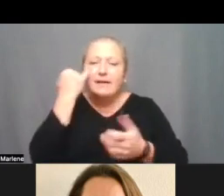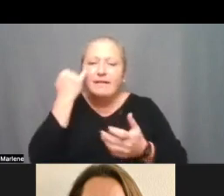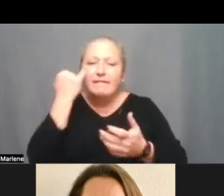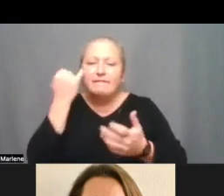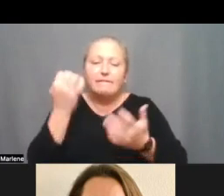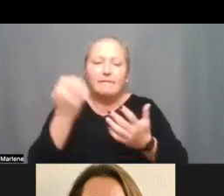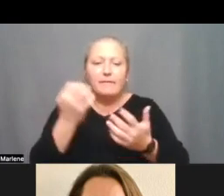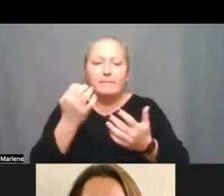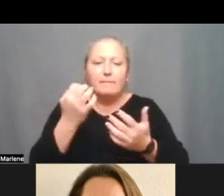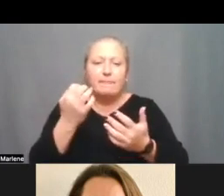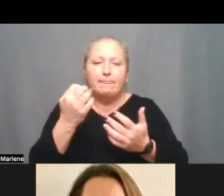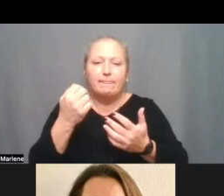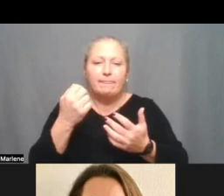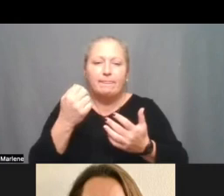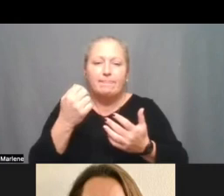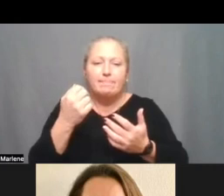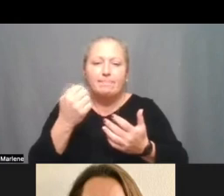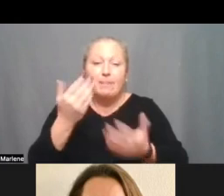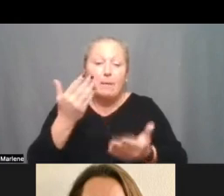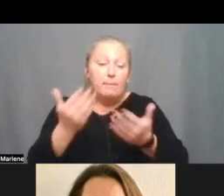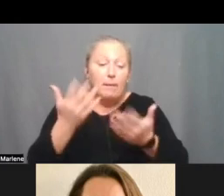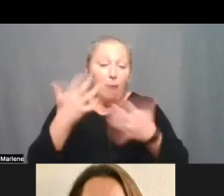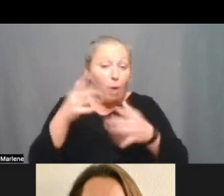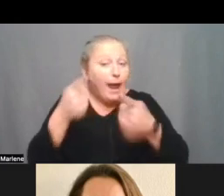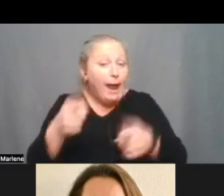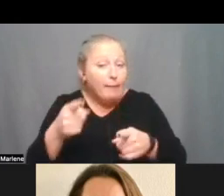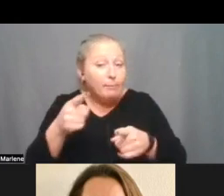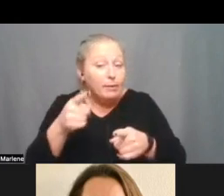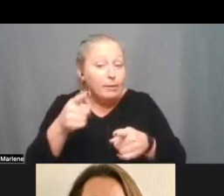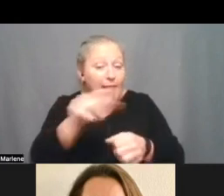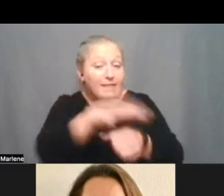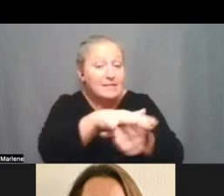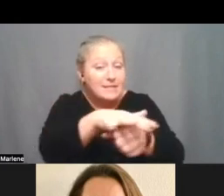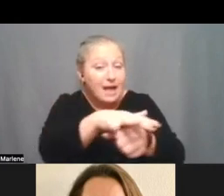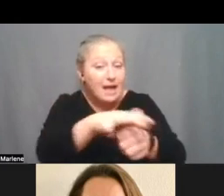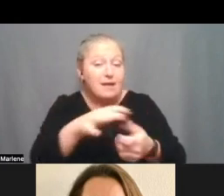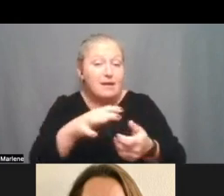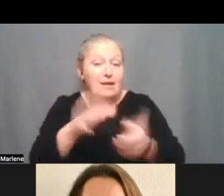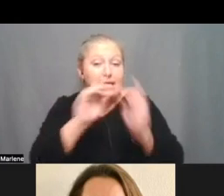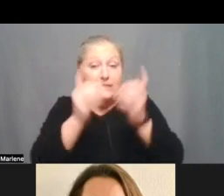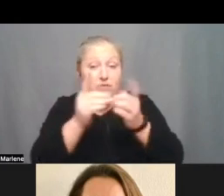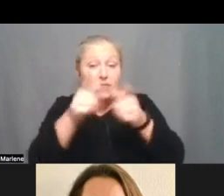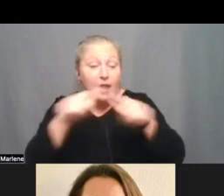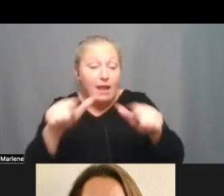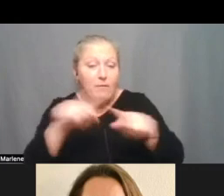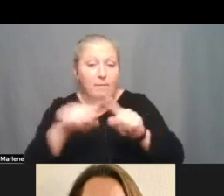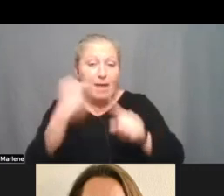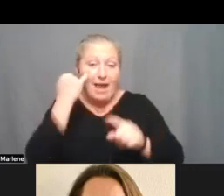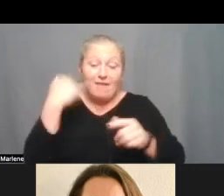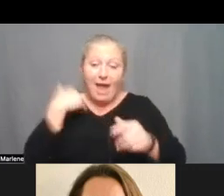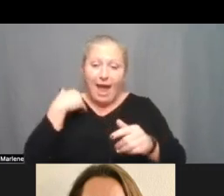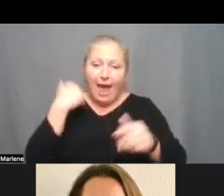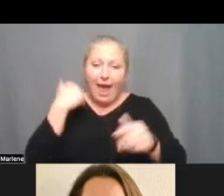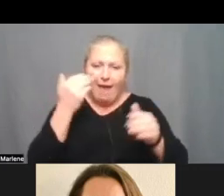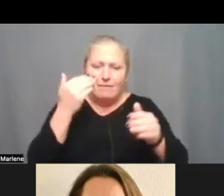and and i just think it's something maybe this is already happening at the site level or um you know district level but if there's a pattern of particular